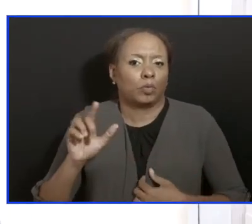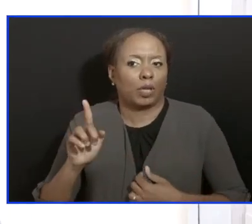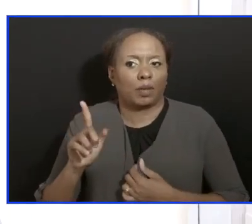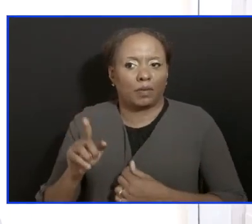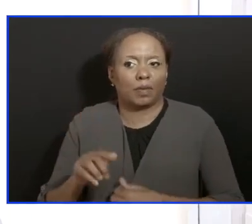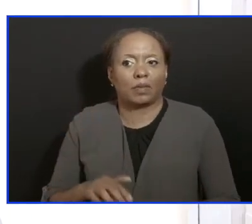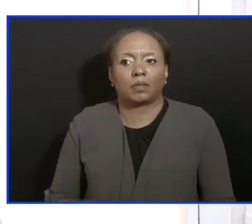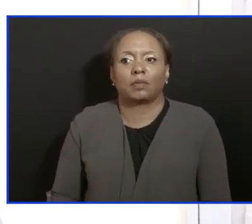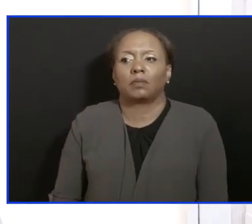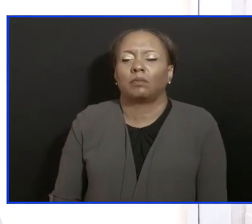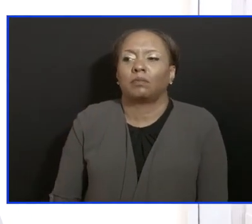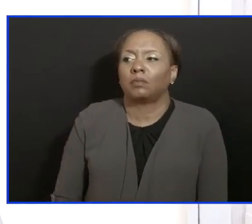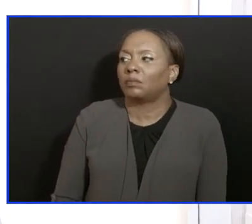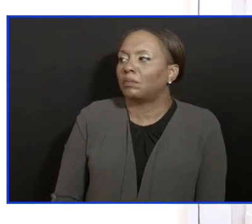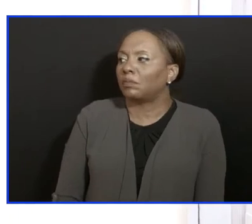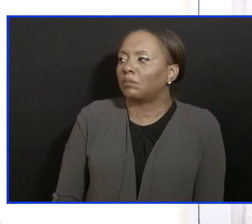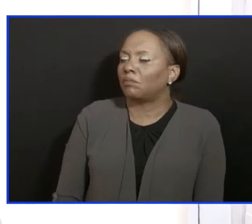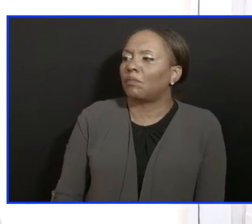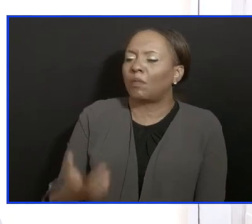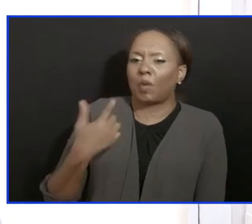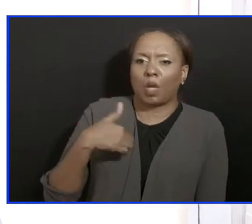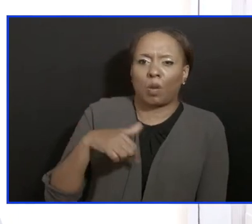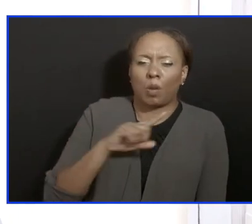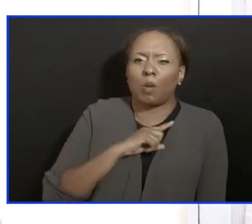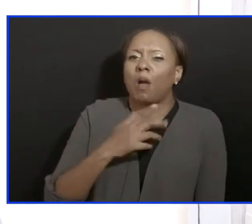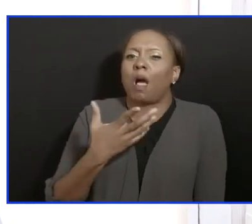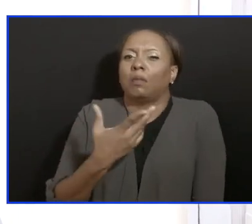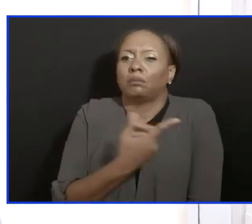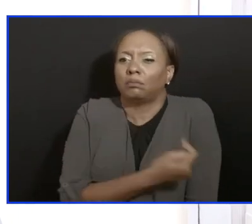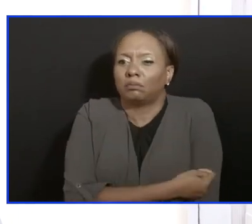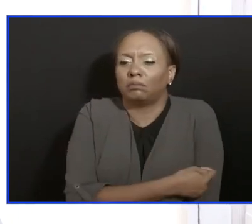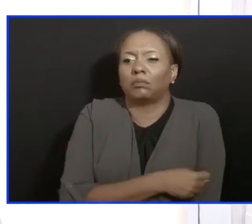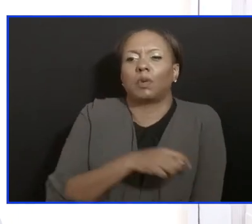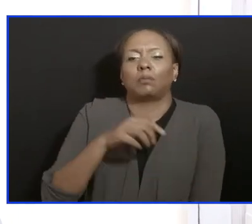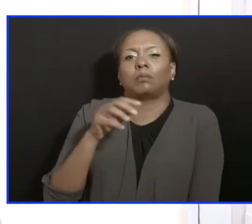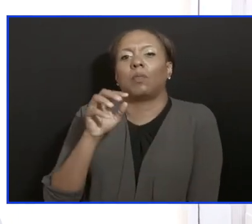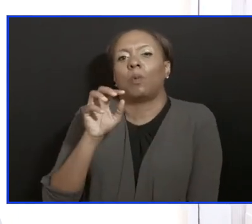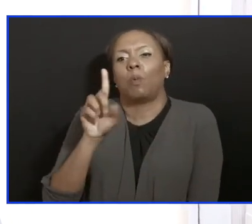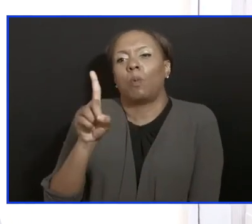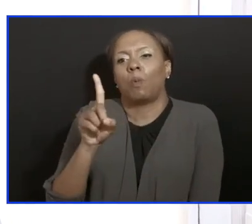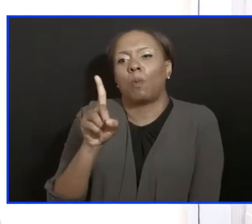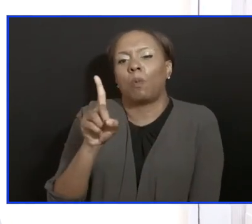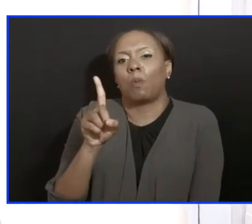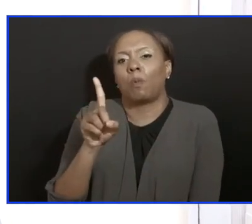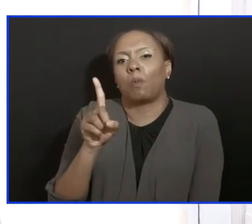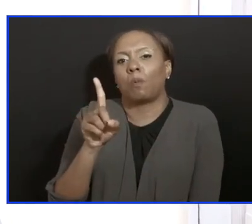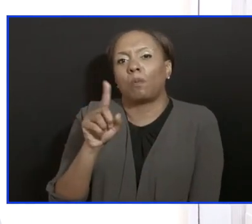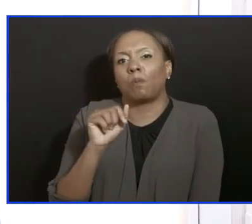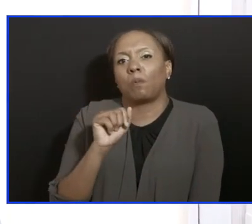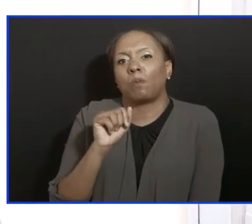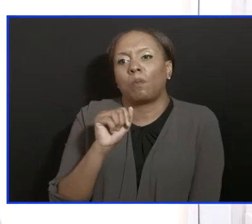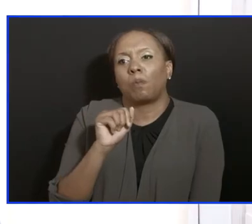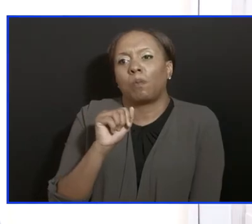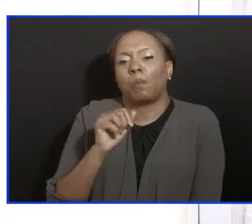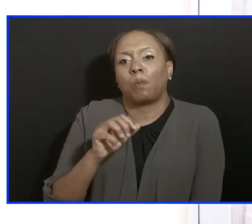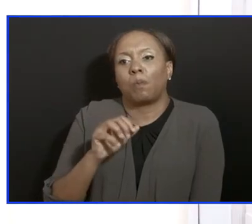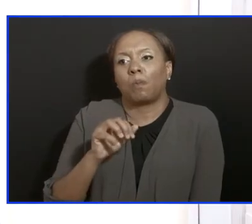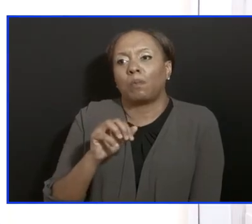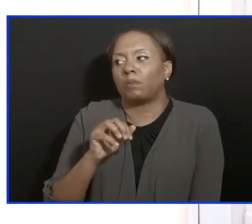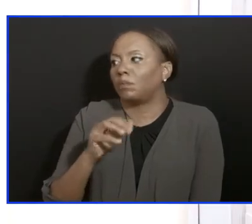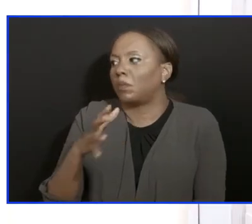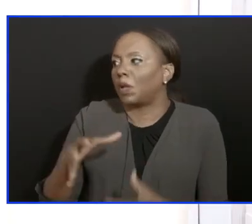vaccinated at least one dose in one hundred thousand, one thousand, nine hundred and eighty-three people.